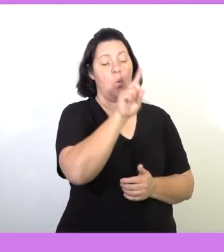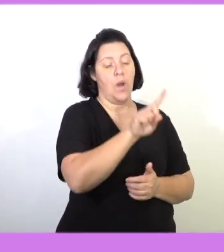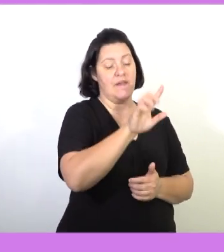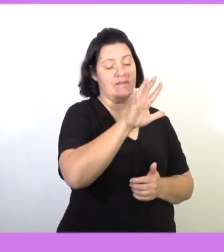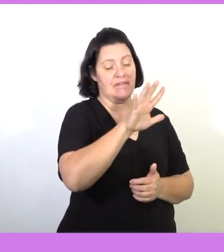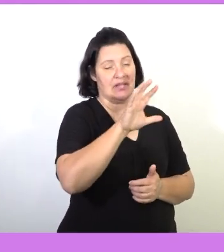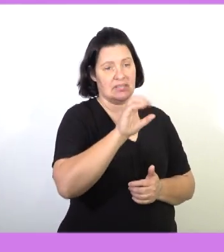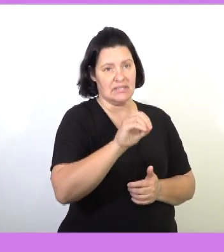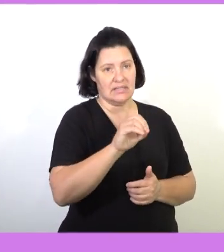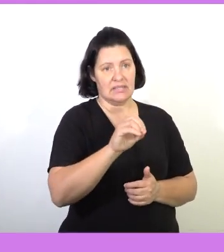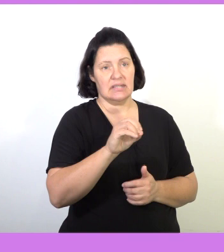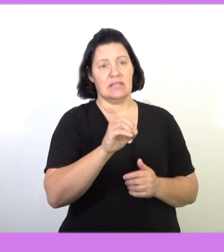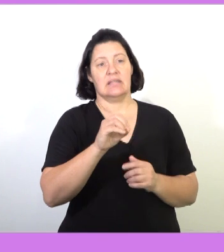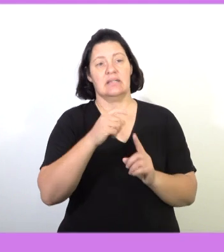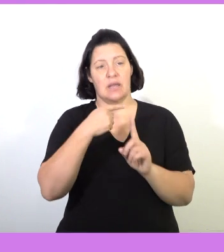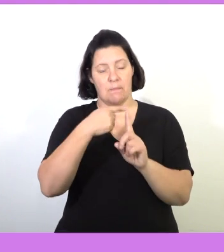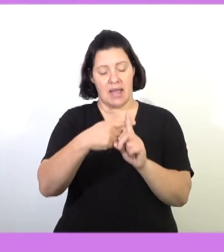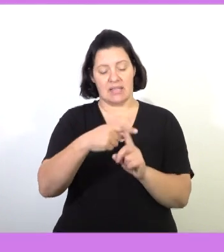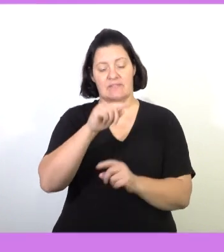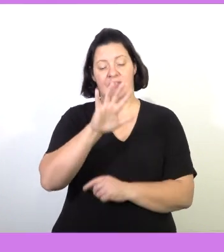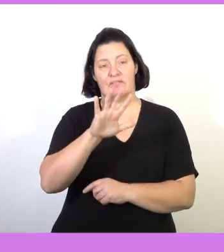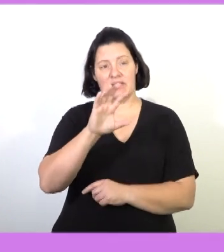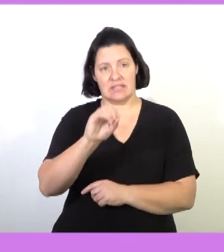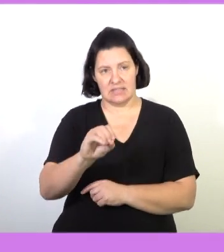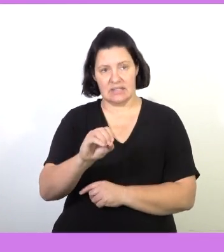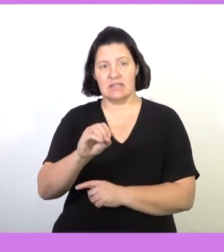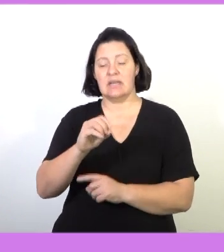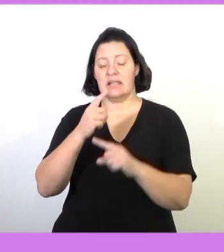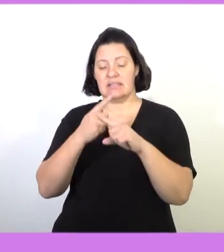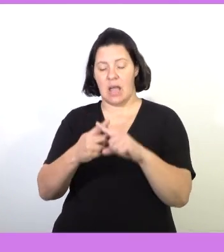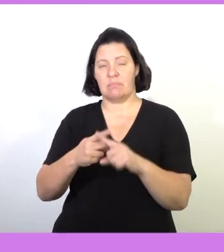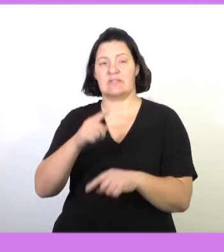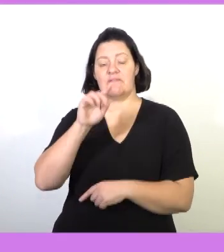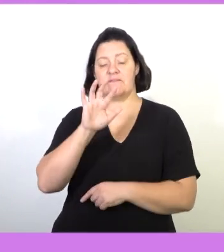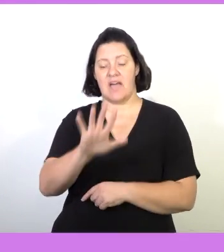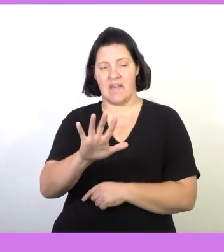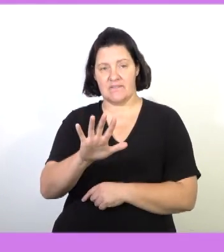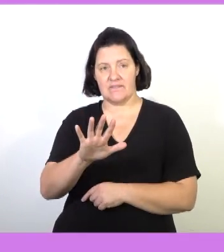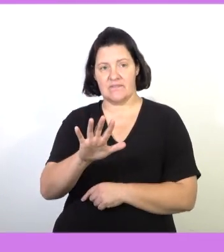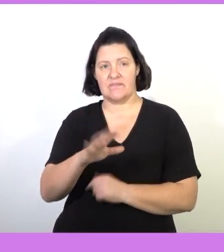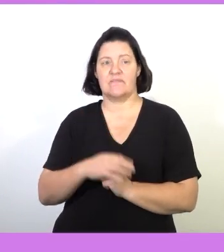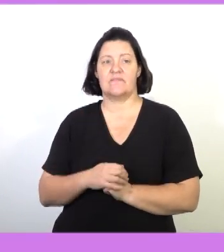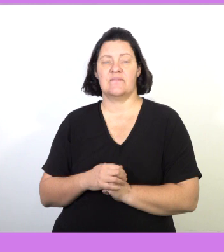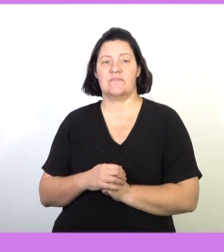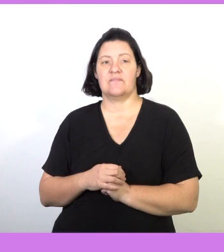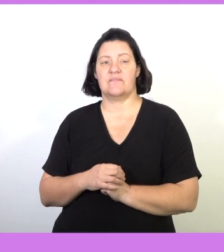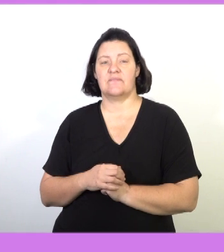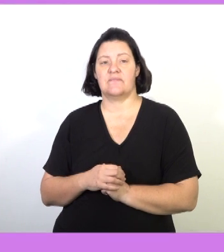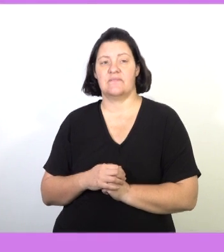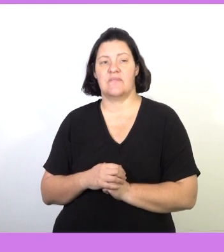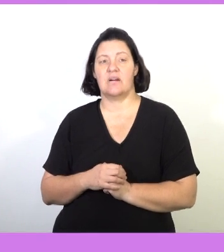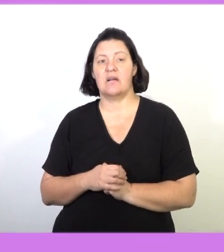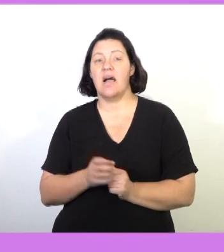calculate this one guys. We'll then say 150 plus 50 rands multiplied by 5. And